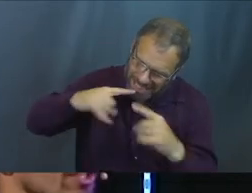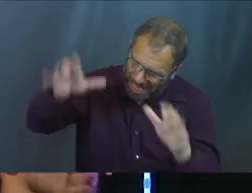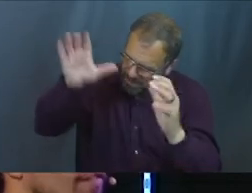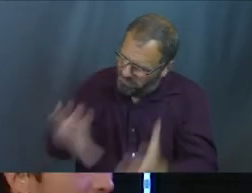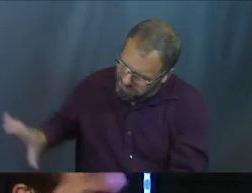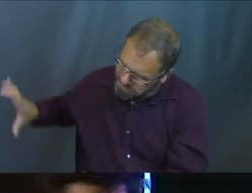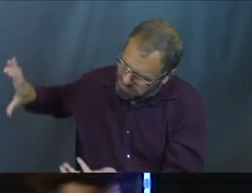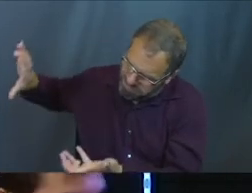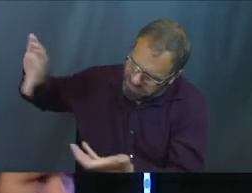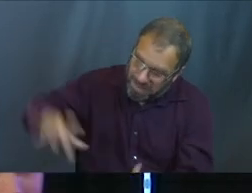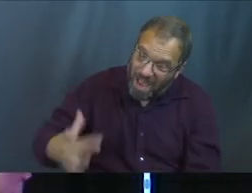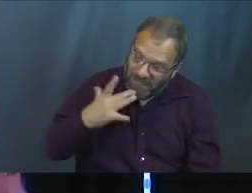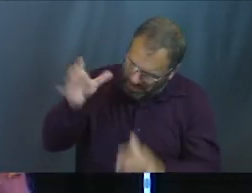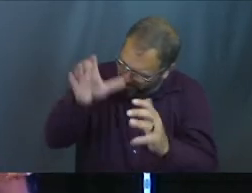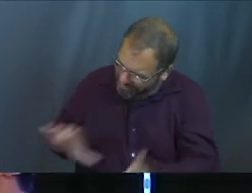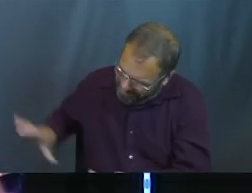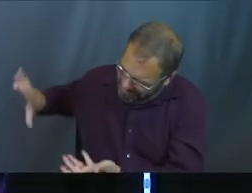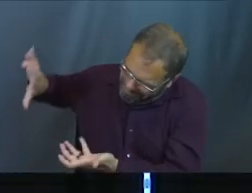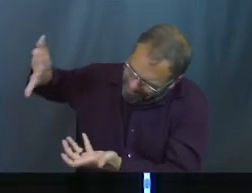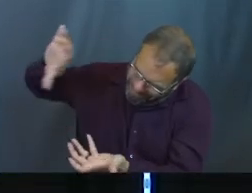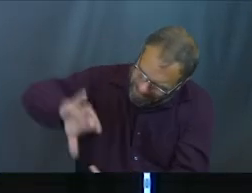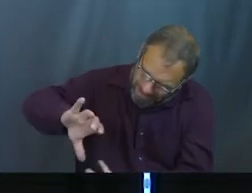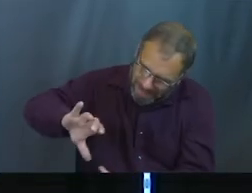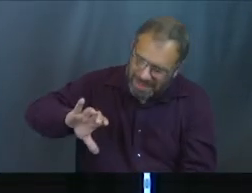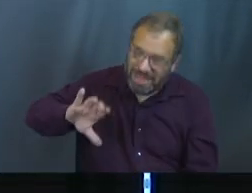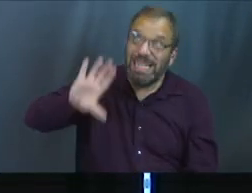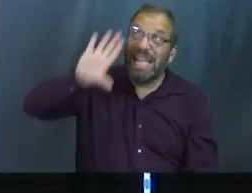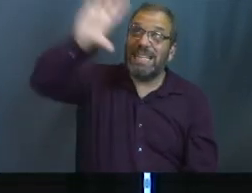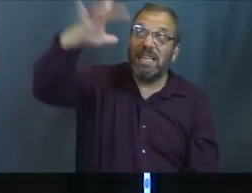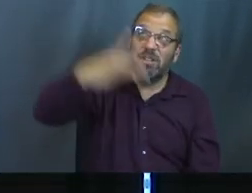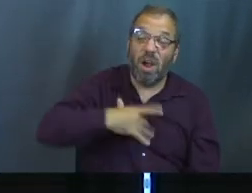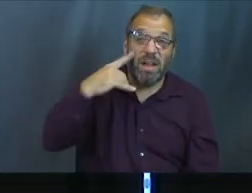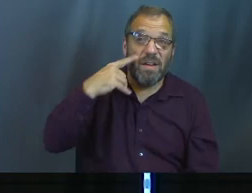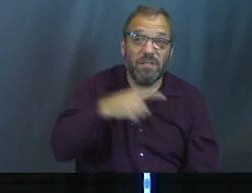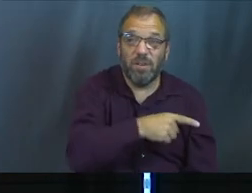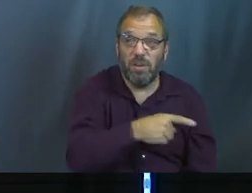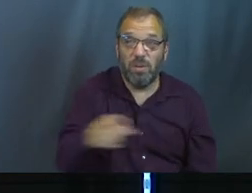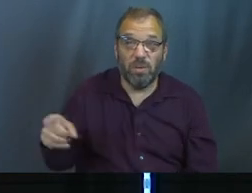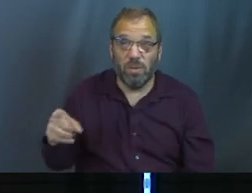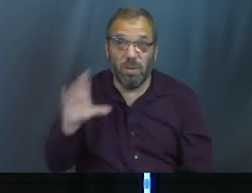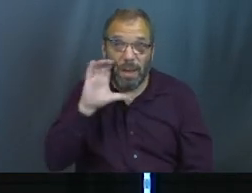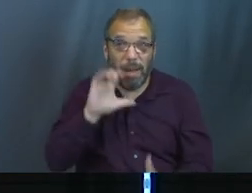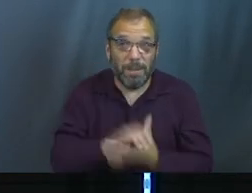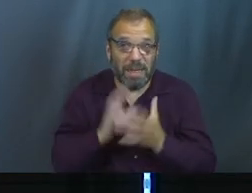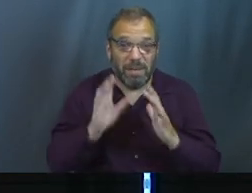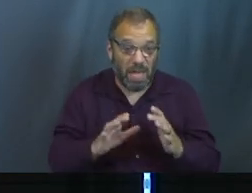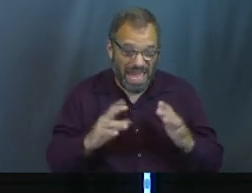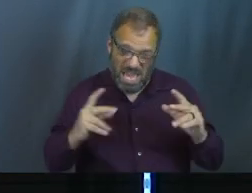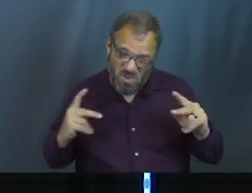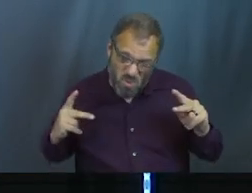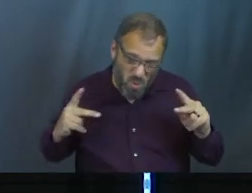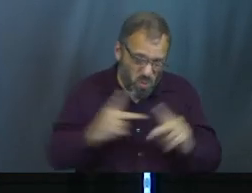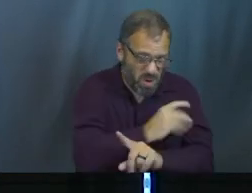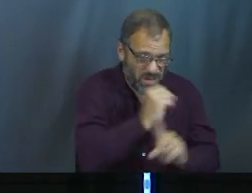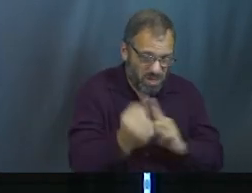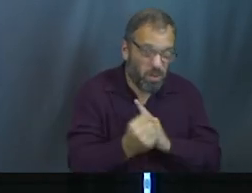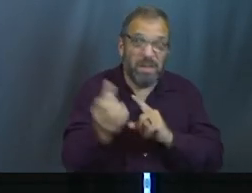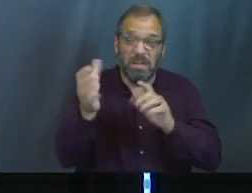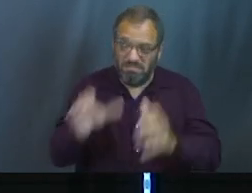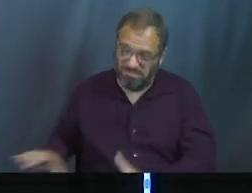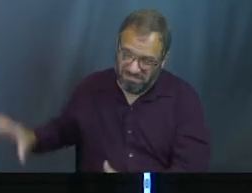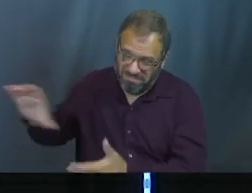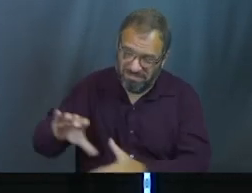success. Here's favor. That's God's heart for his people. It's like, hey, in the worst of the worst, I want to bring good.